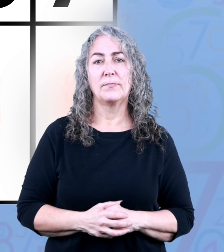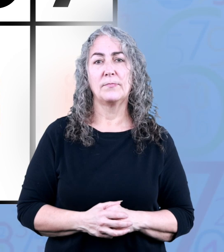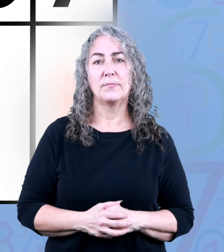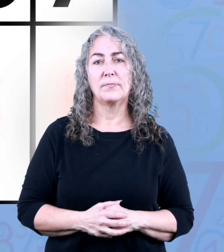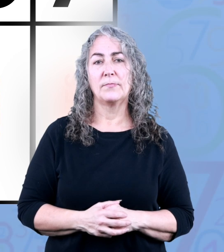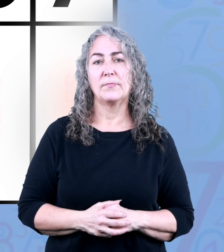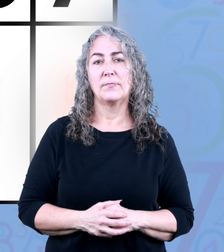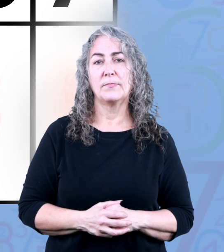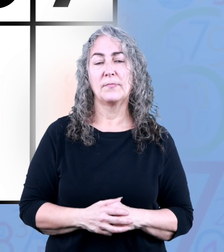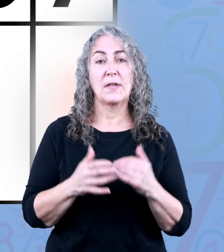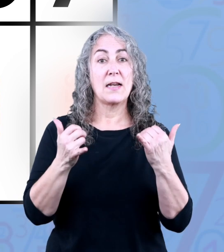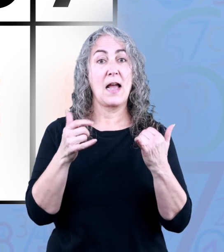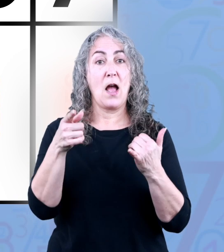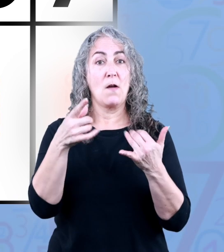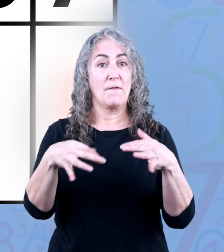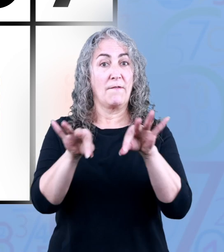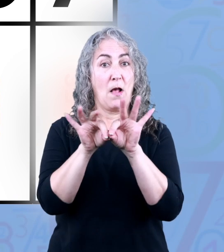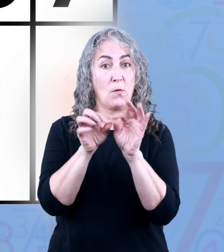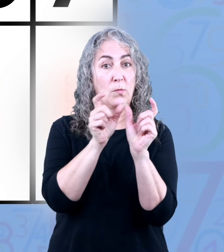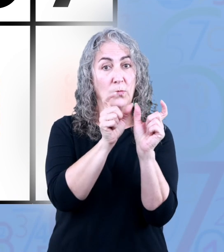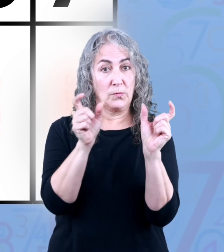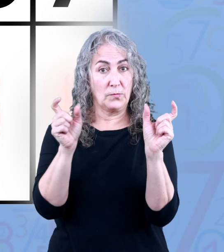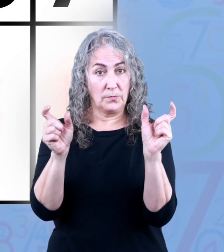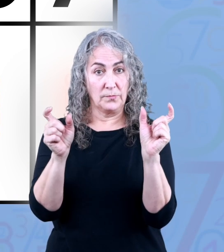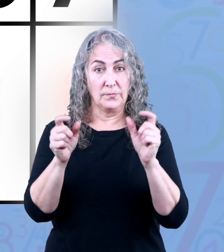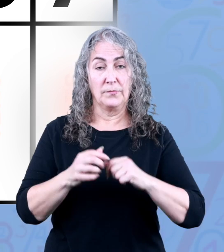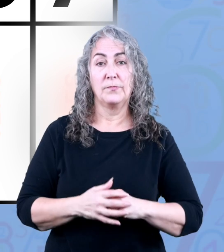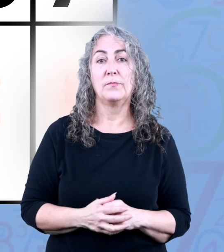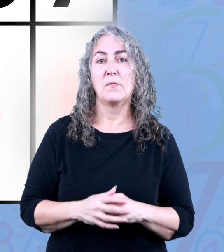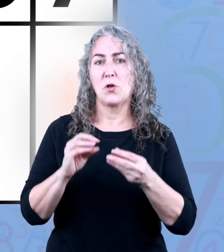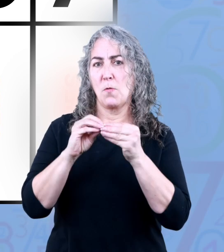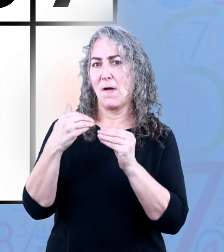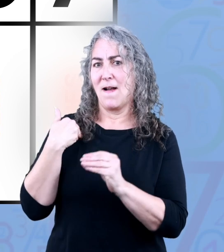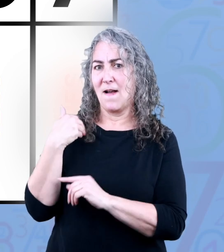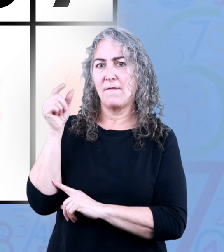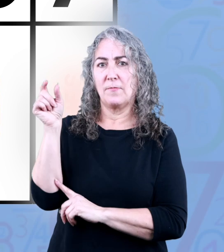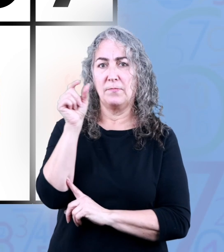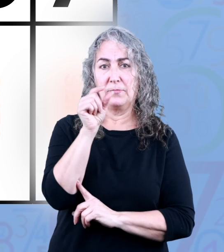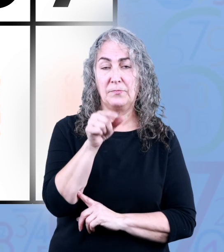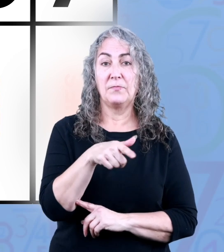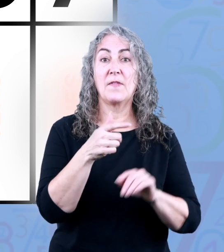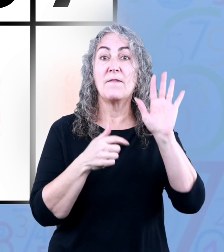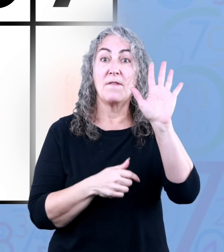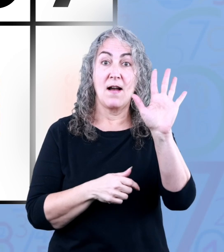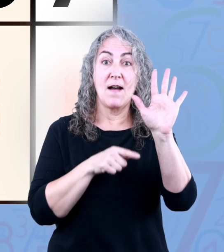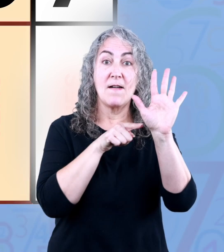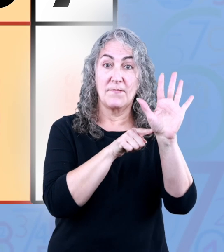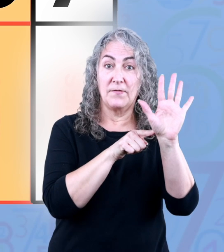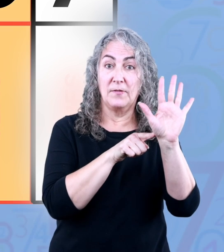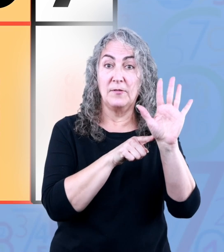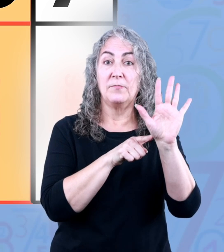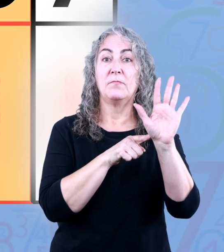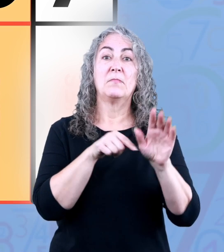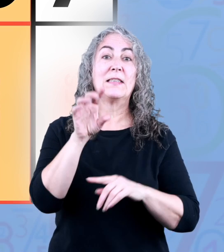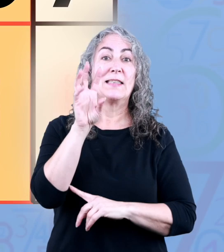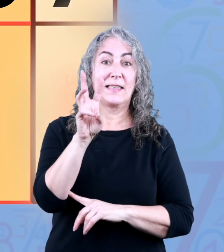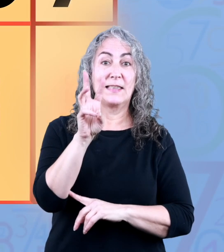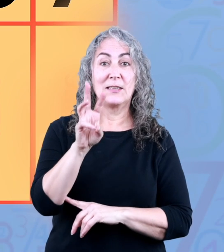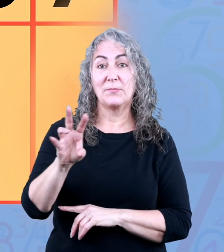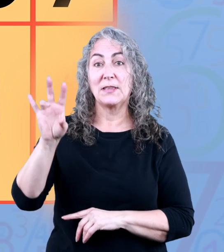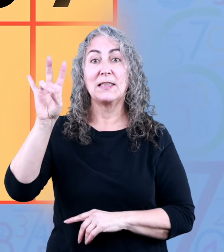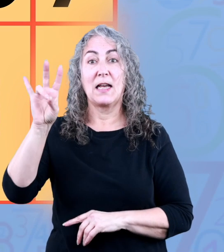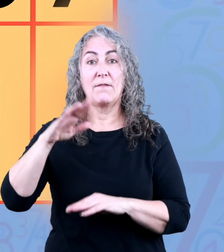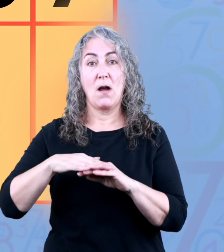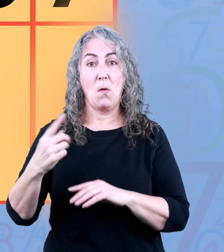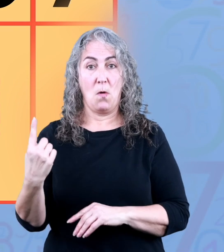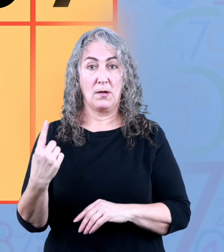listed below each digit this number has the place values in the hundreds tens and ones